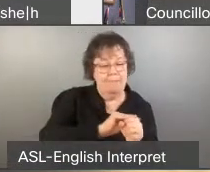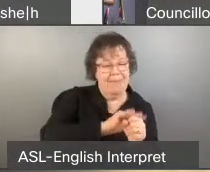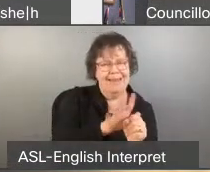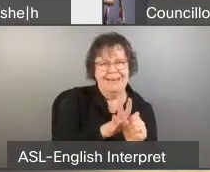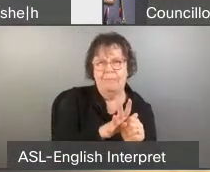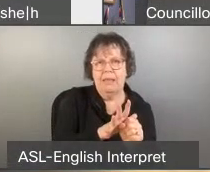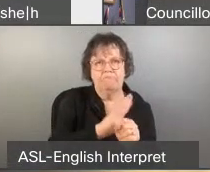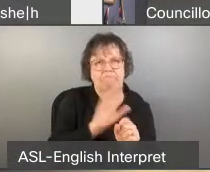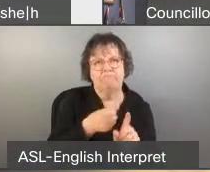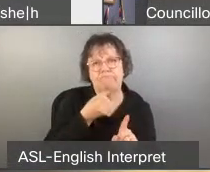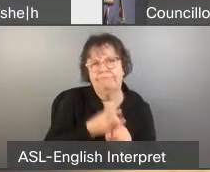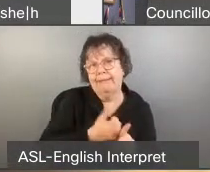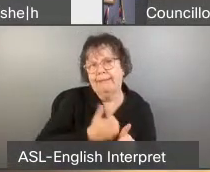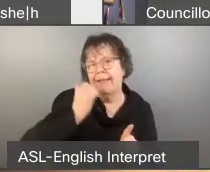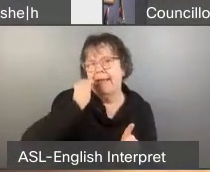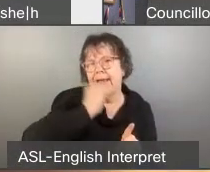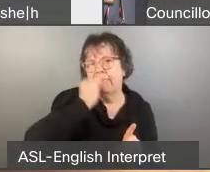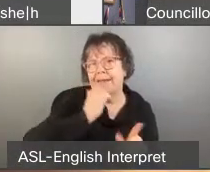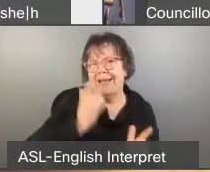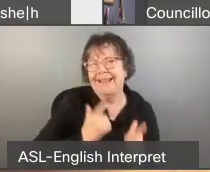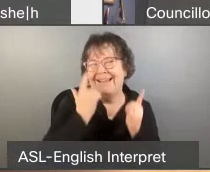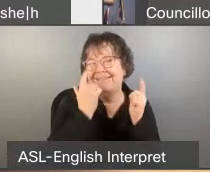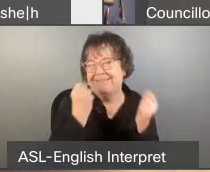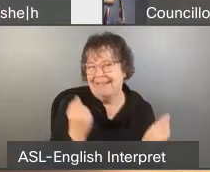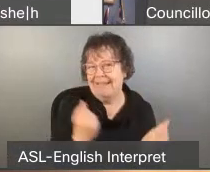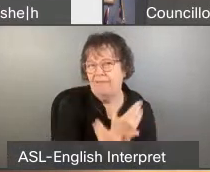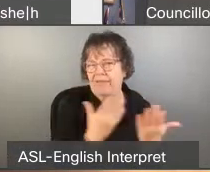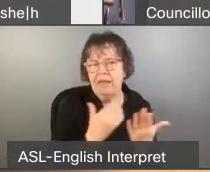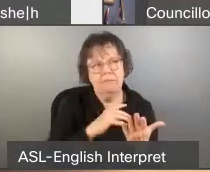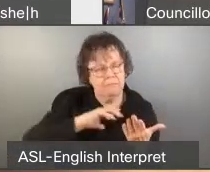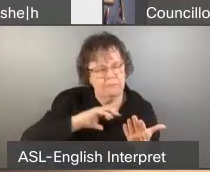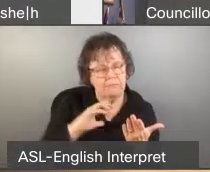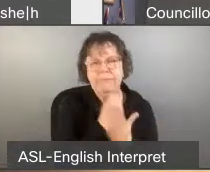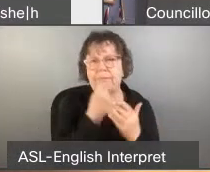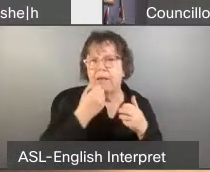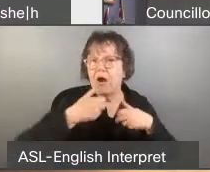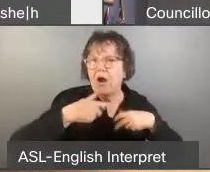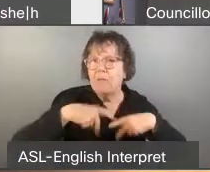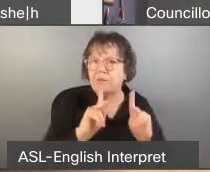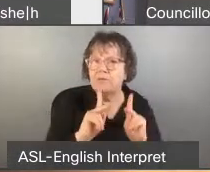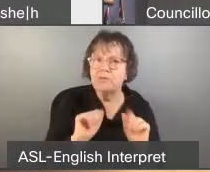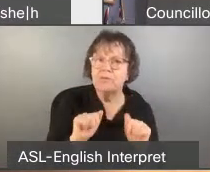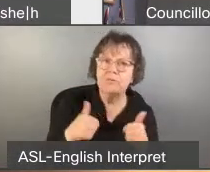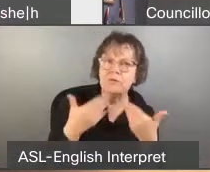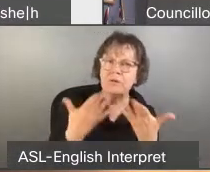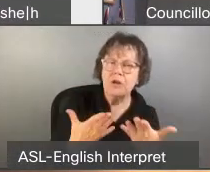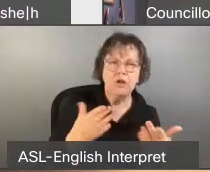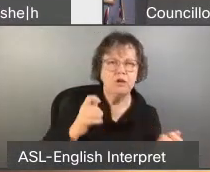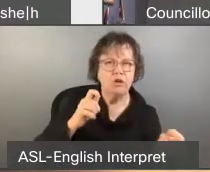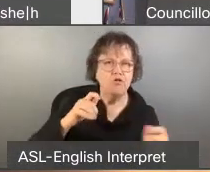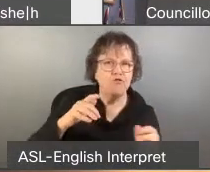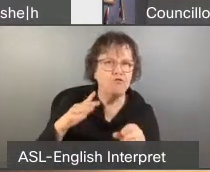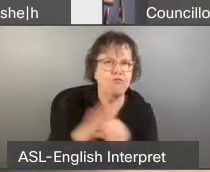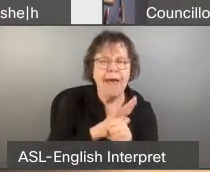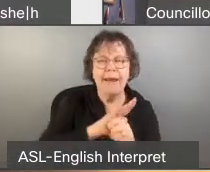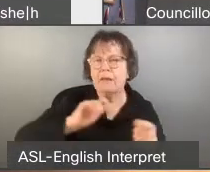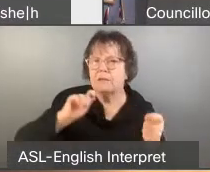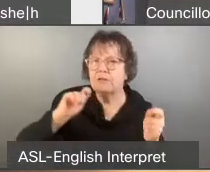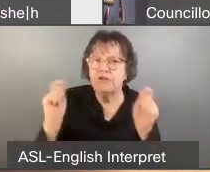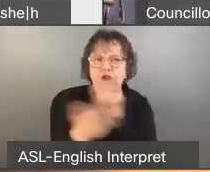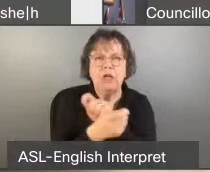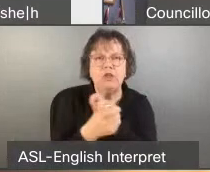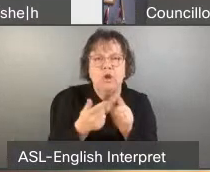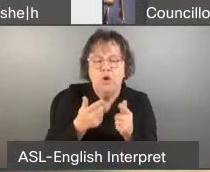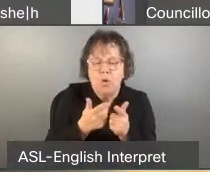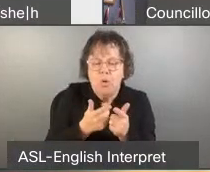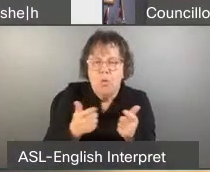of daily life, we have the opportunity to re-examine and affect radical change. Whatever we do, and however we deal with this